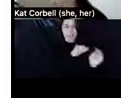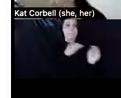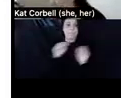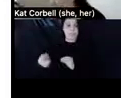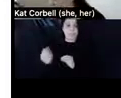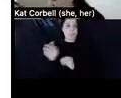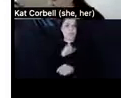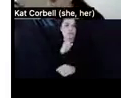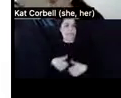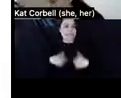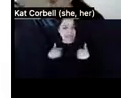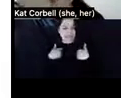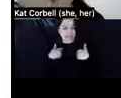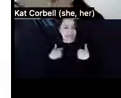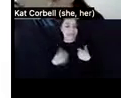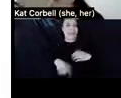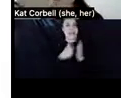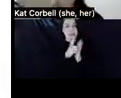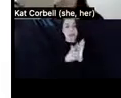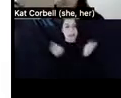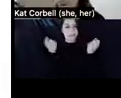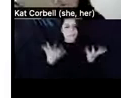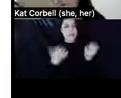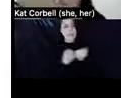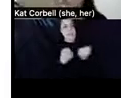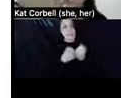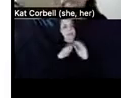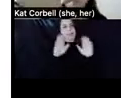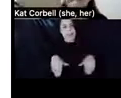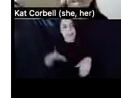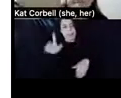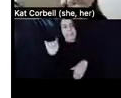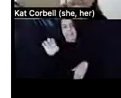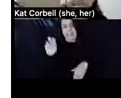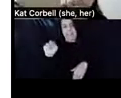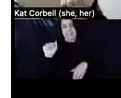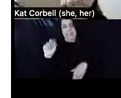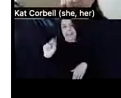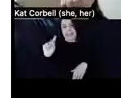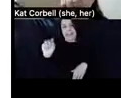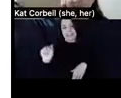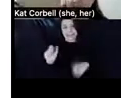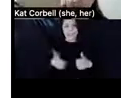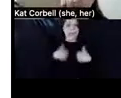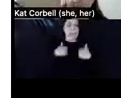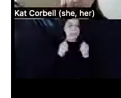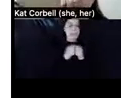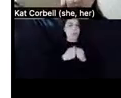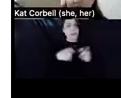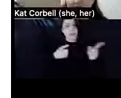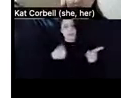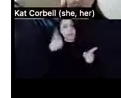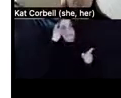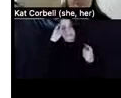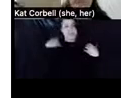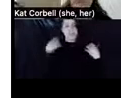is that since many supportive housing housing tenants live with mental and or physical disabilities, they are entitled to